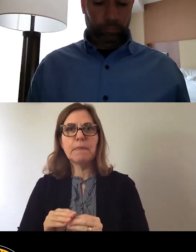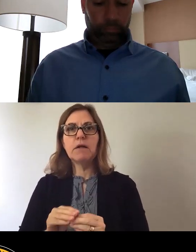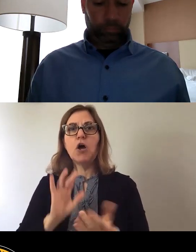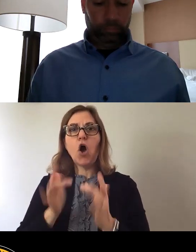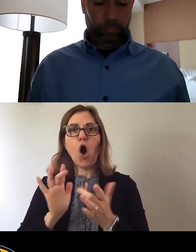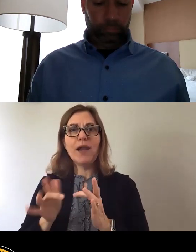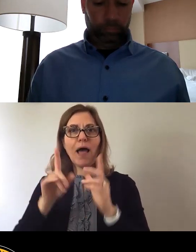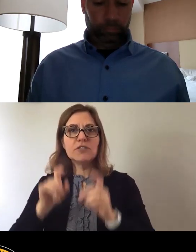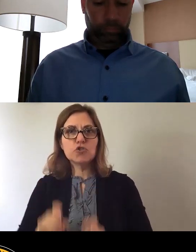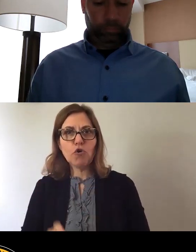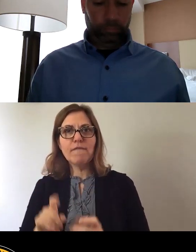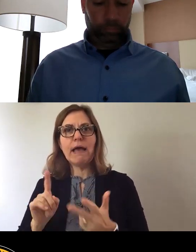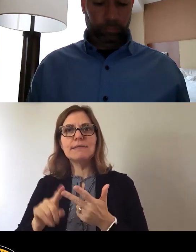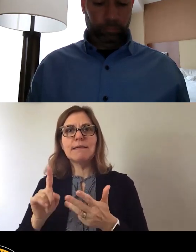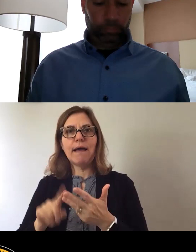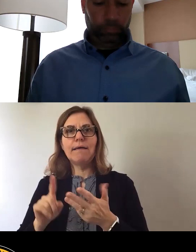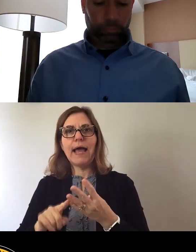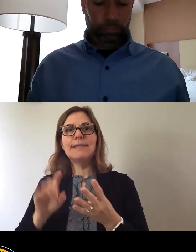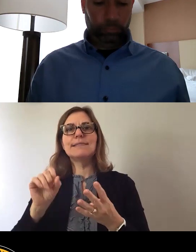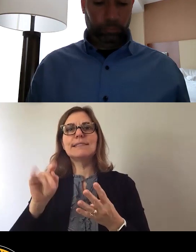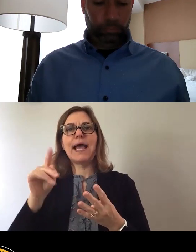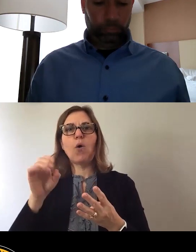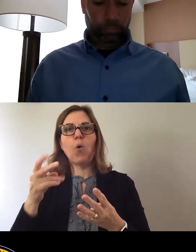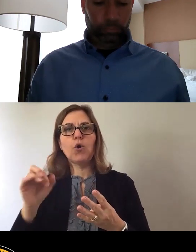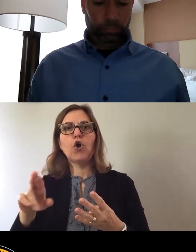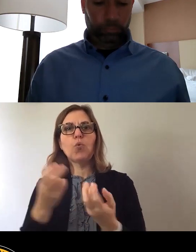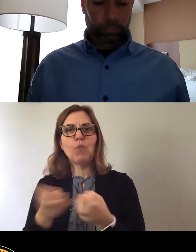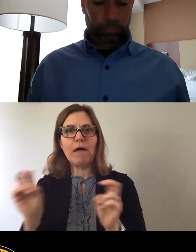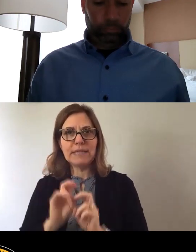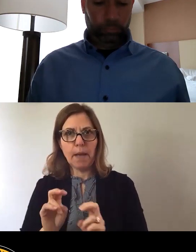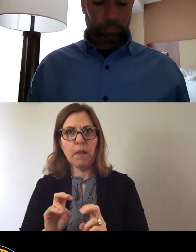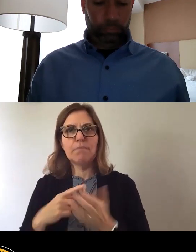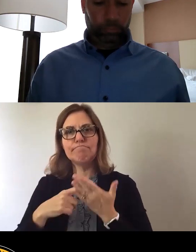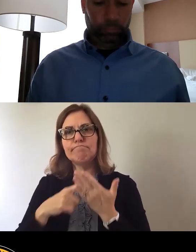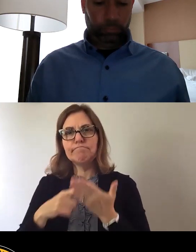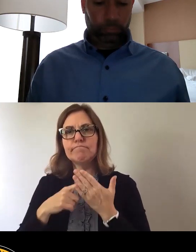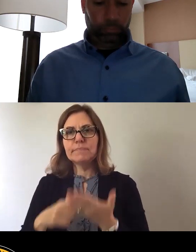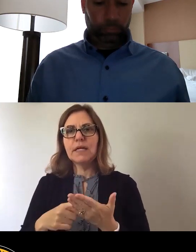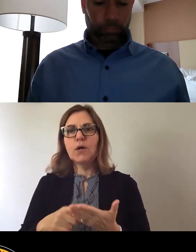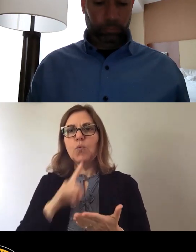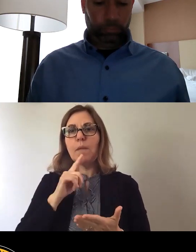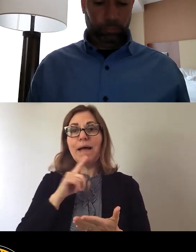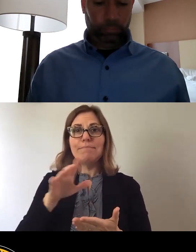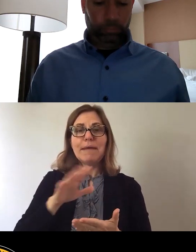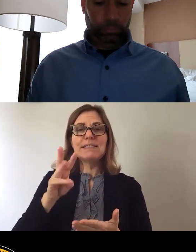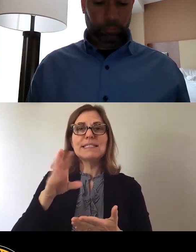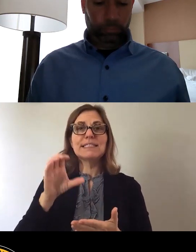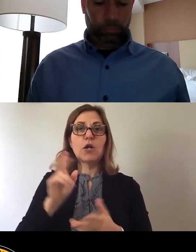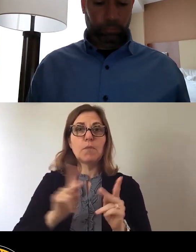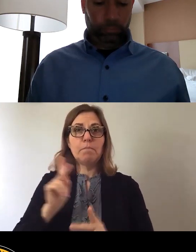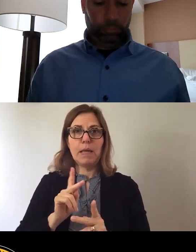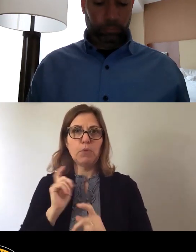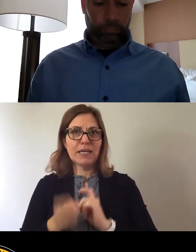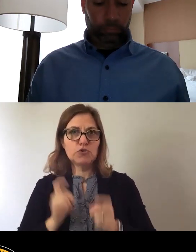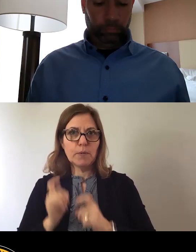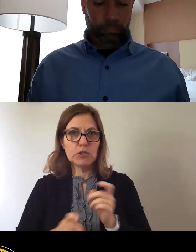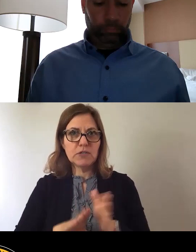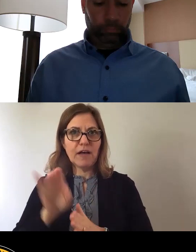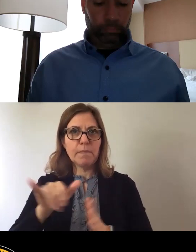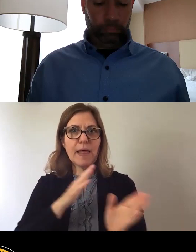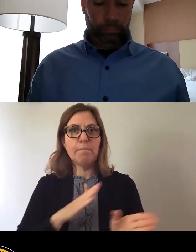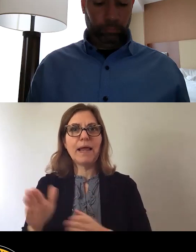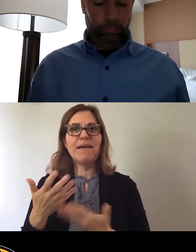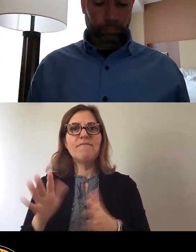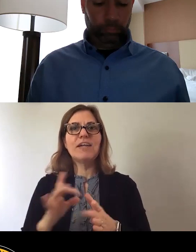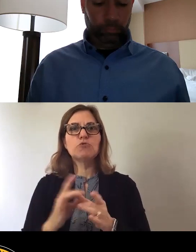stakeholder roundtables. In total, more than 600 people contributed to the development of this plan which was released in the fall